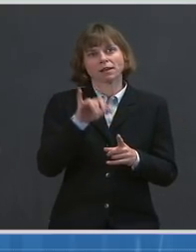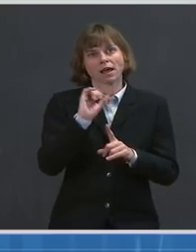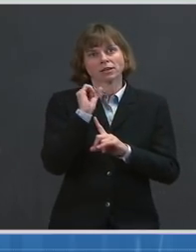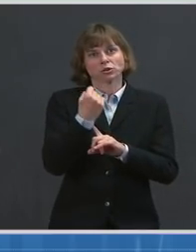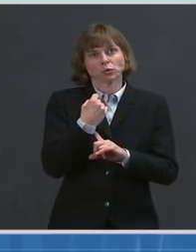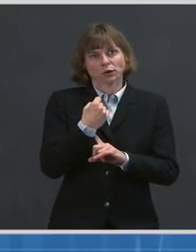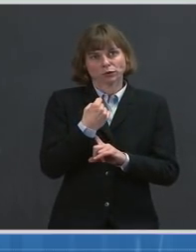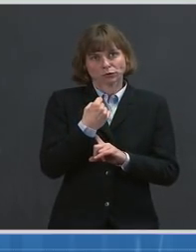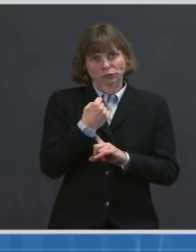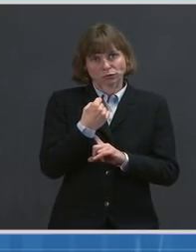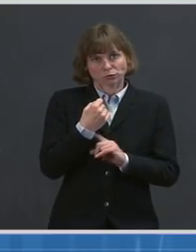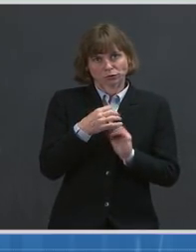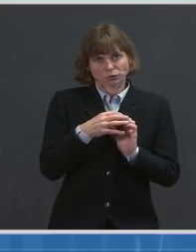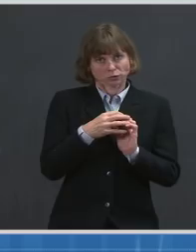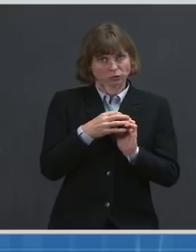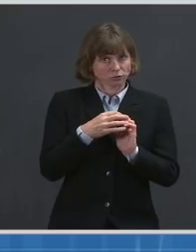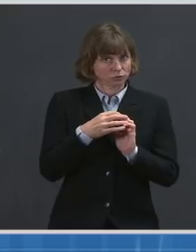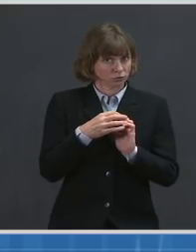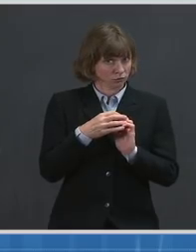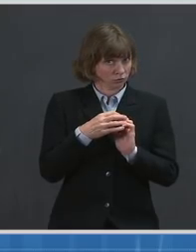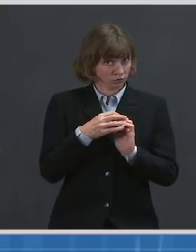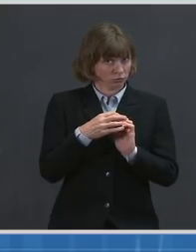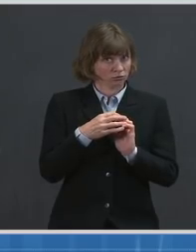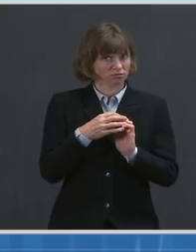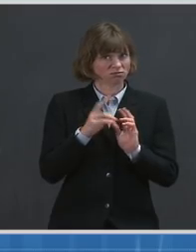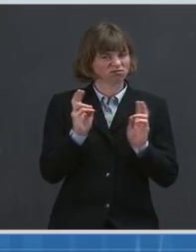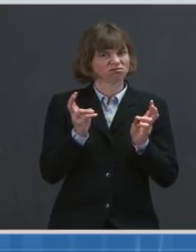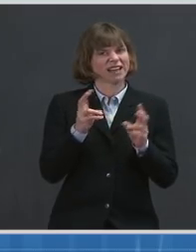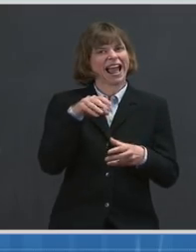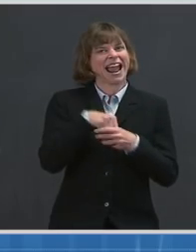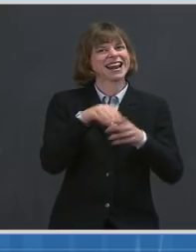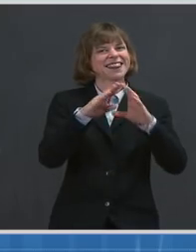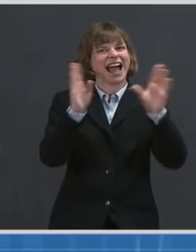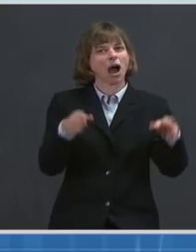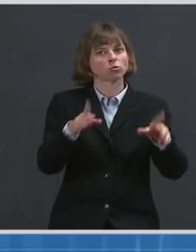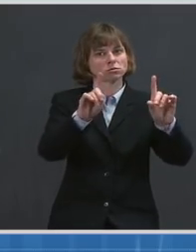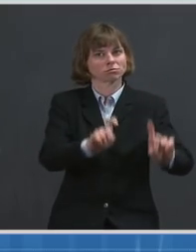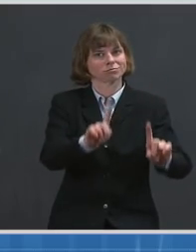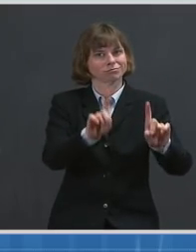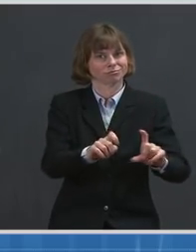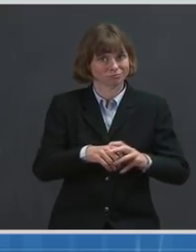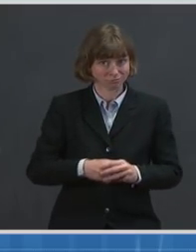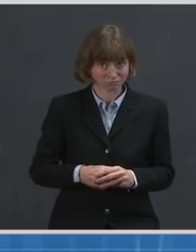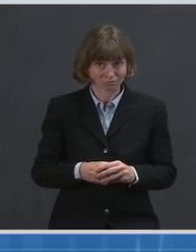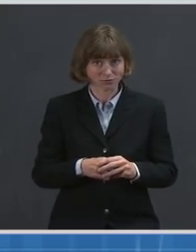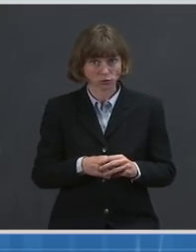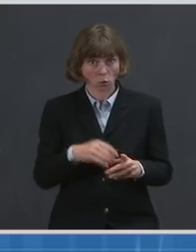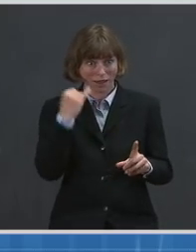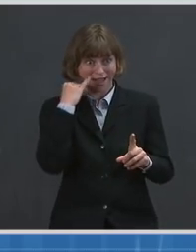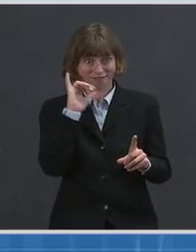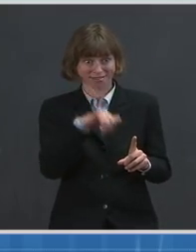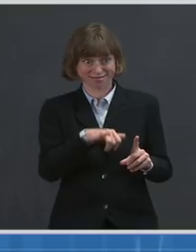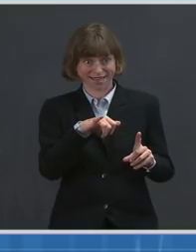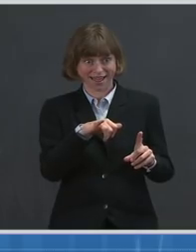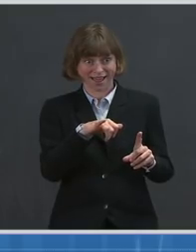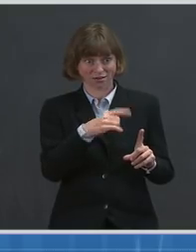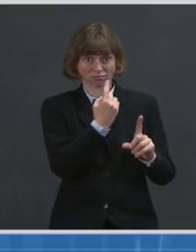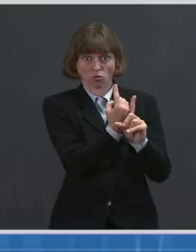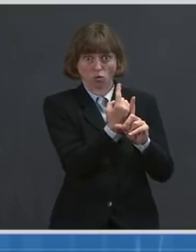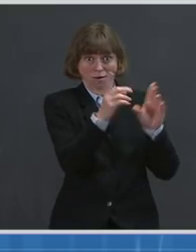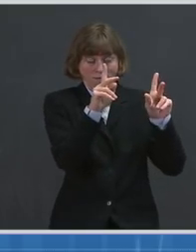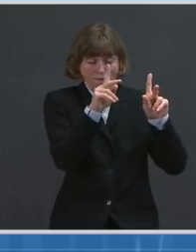household setting. In other words, where there is an infection in the household setting,